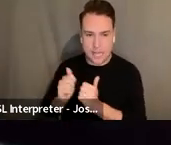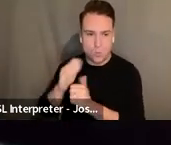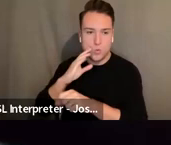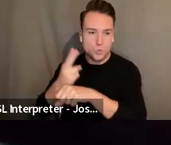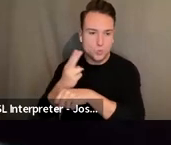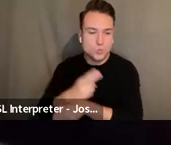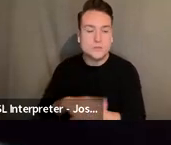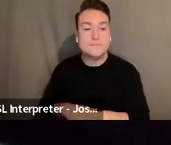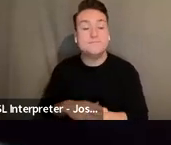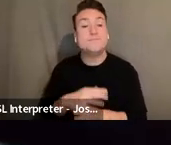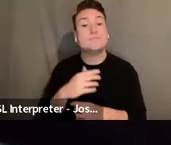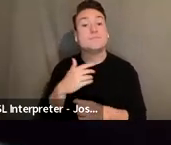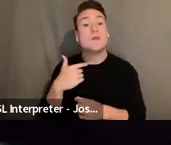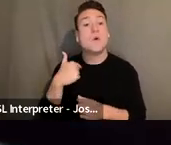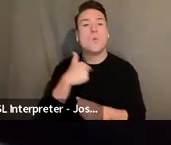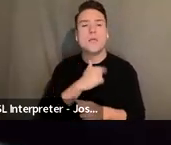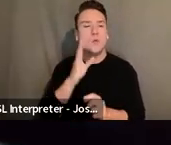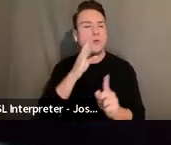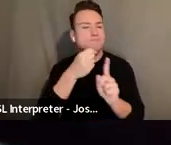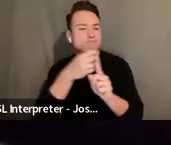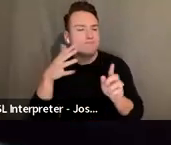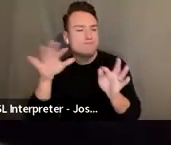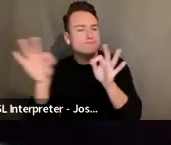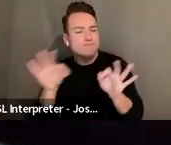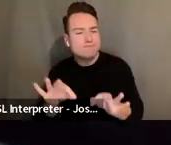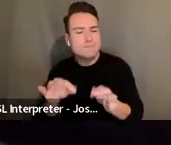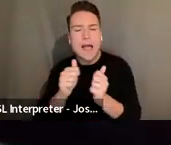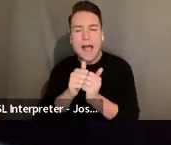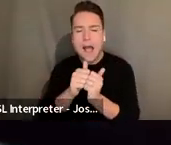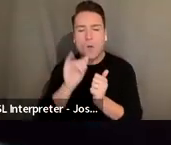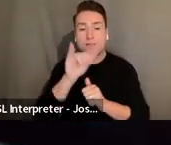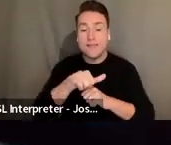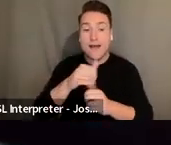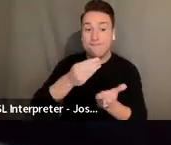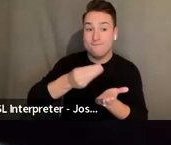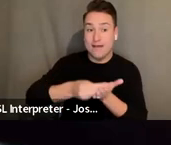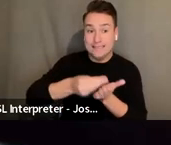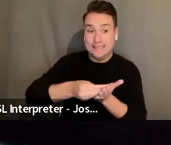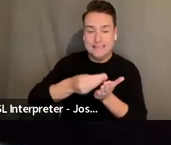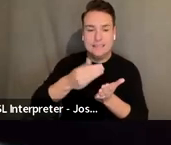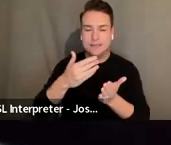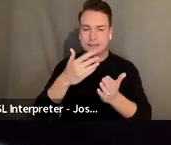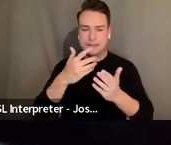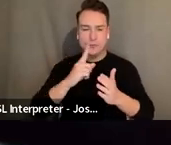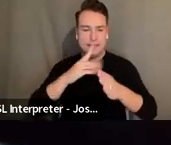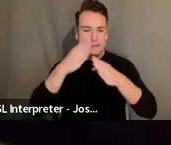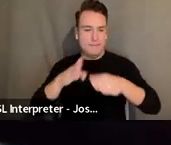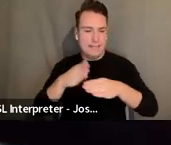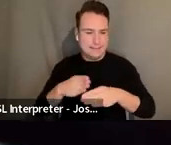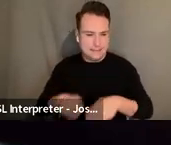And we're just going to break down how that work or how that funding is split up a little bit. So